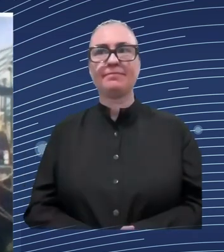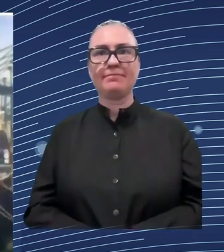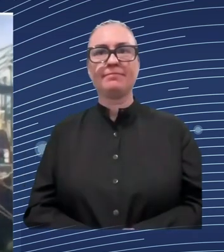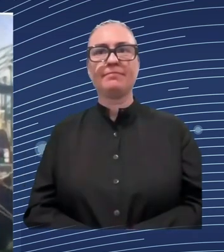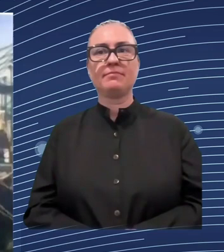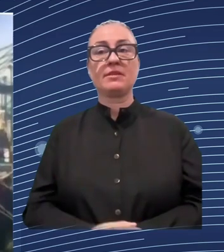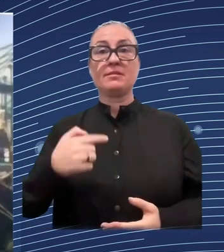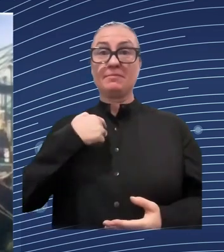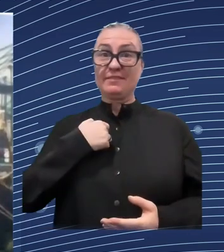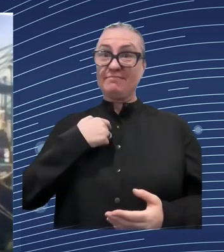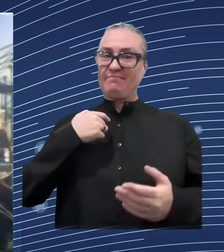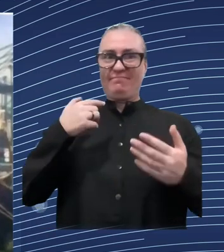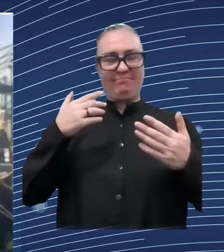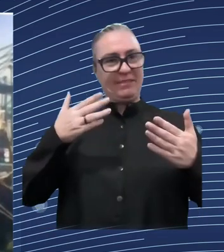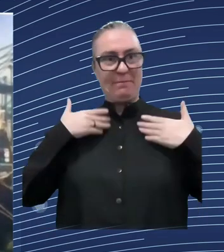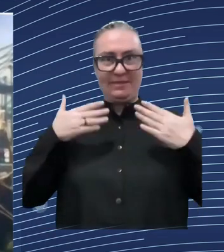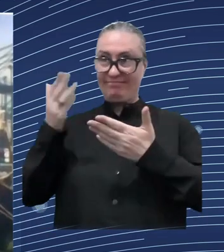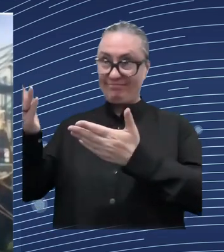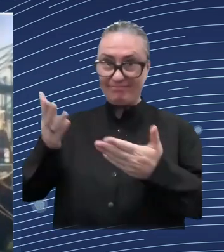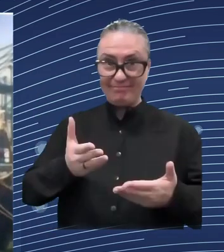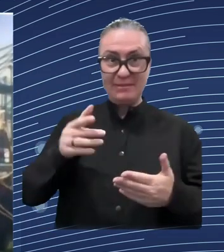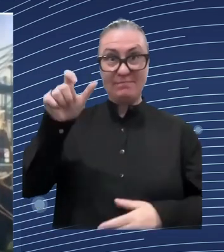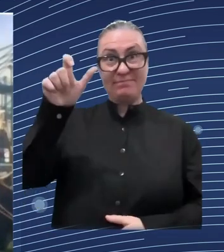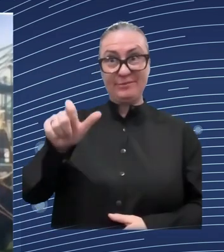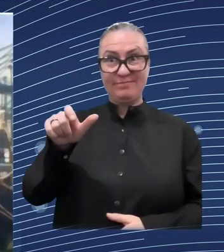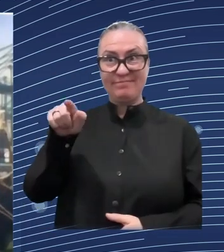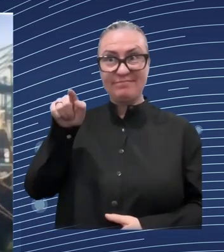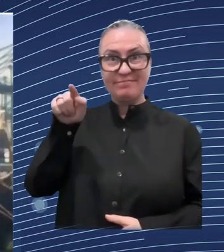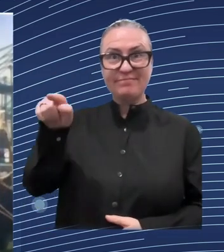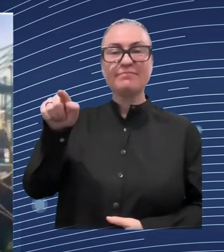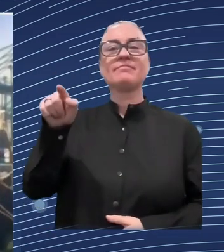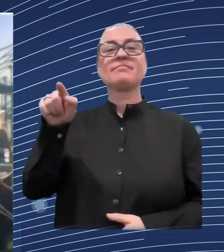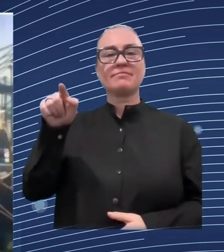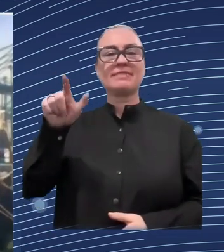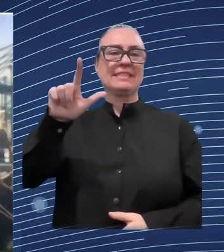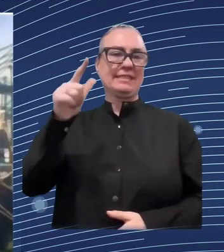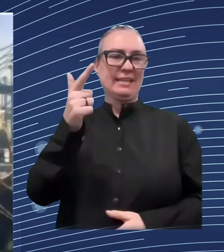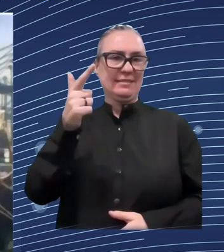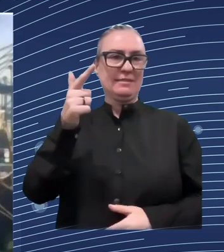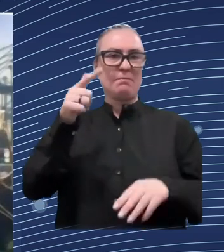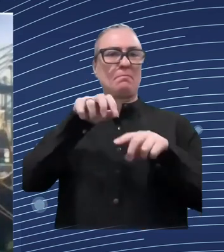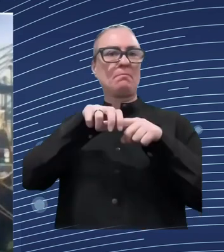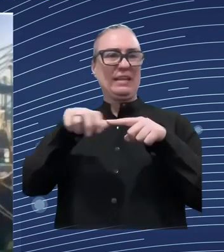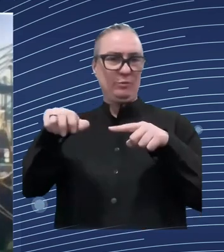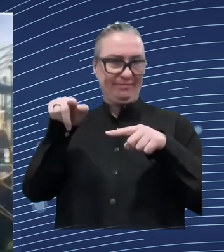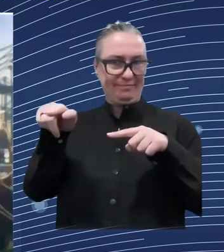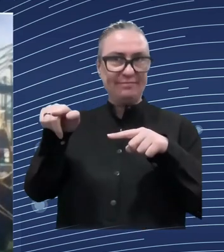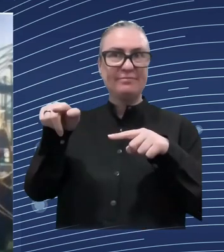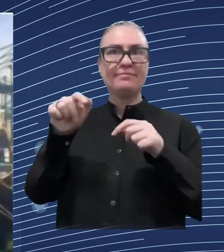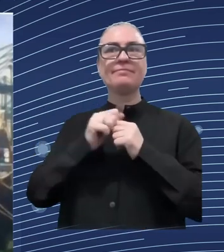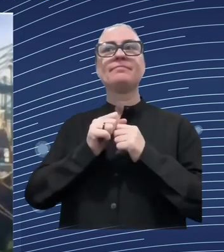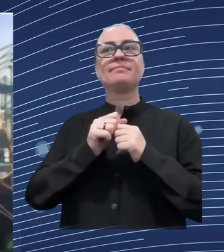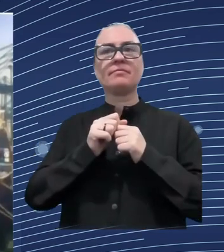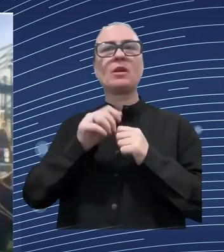questions and the key points that were raised earlier on let me welcome marlene madsten who's the deputy director of the